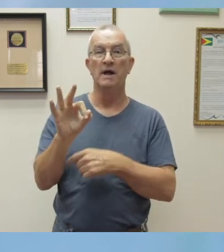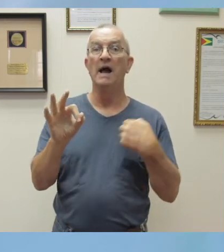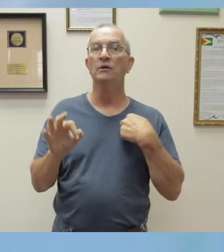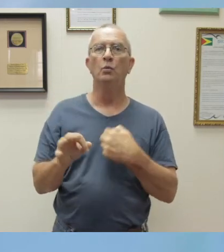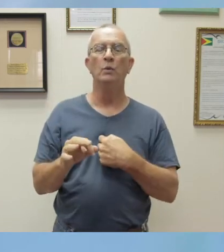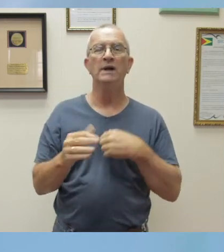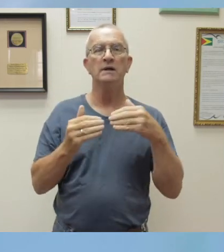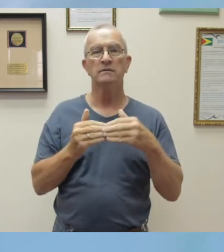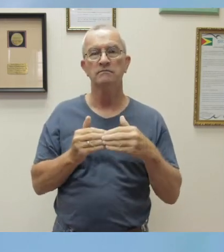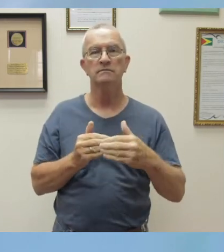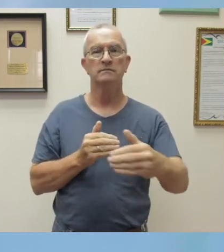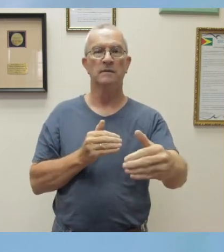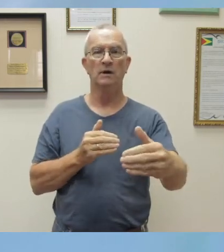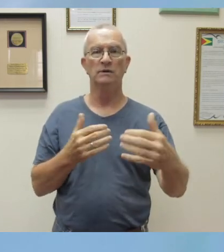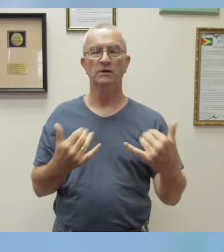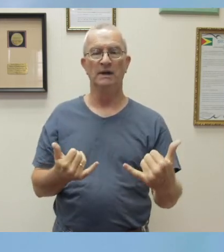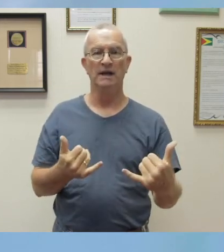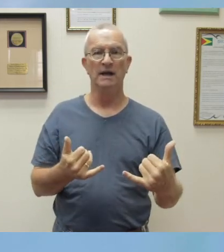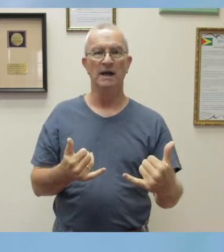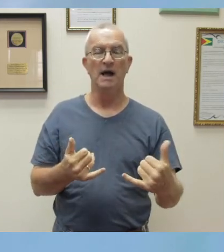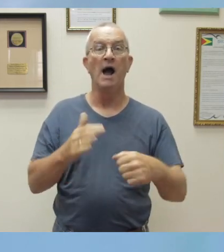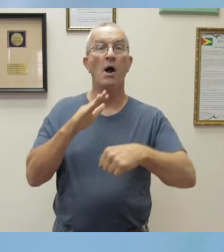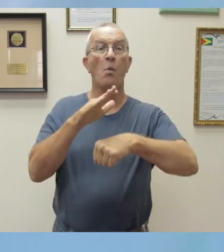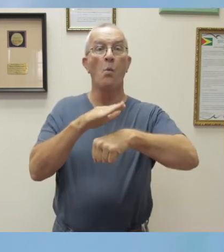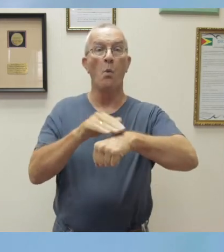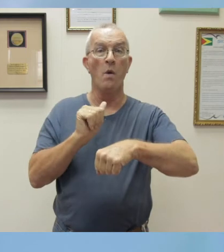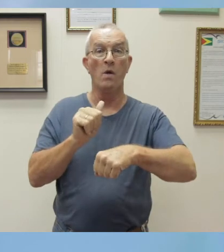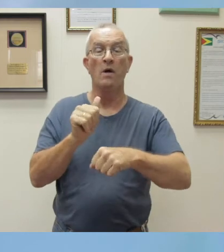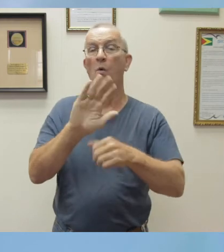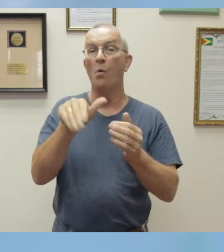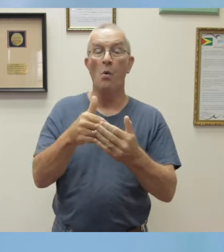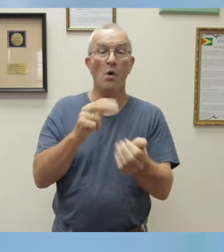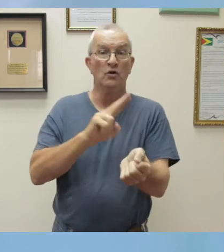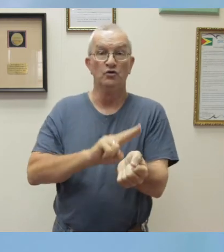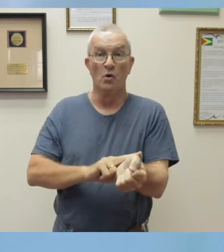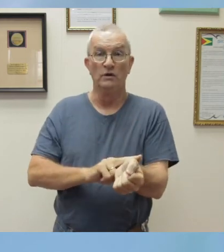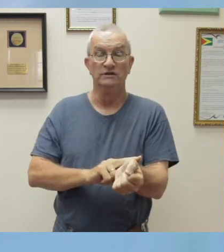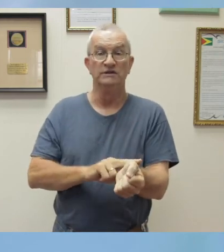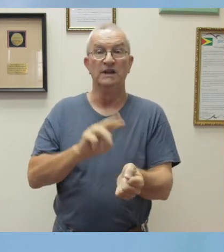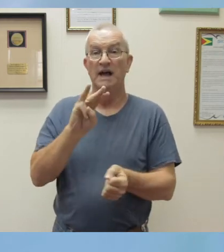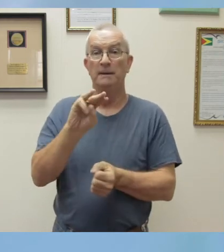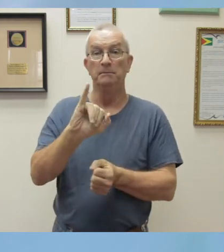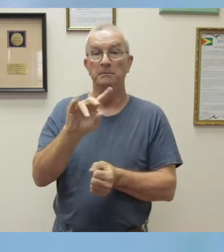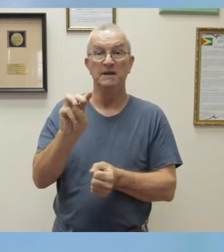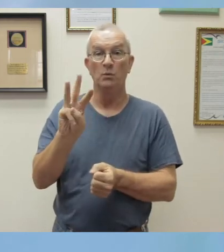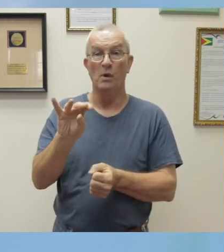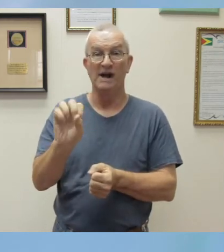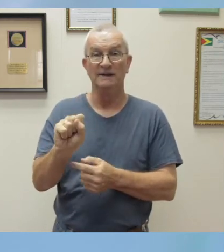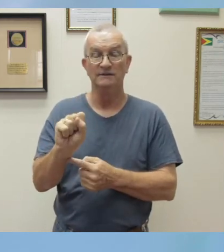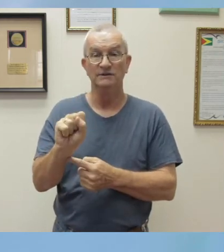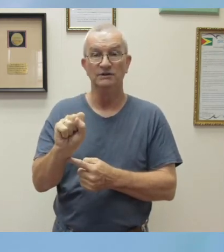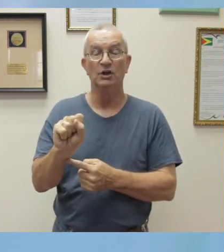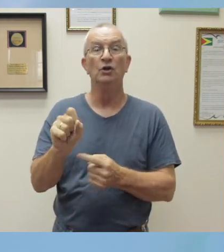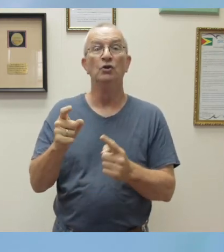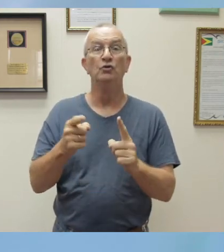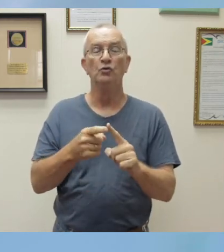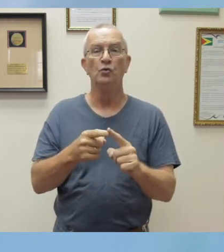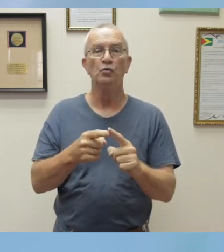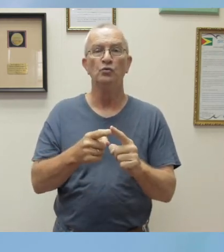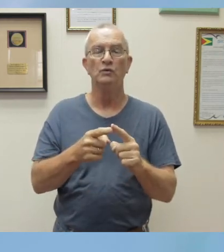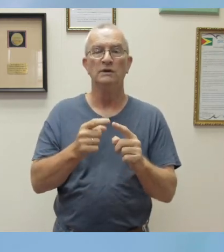I call upon all nurses and midwives to remove barriers to care